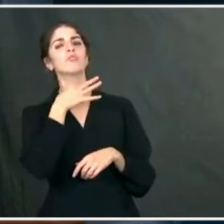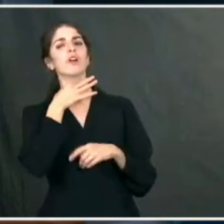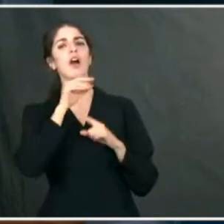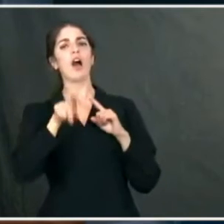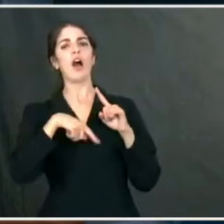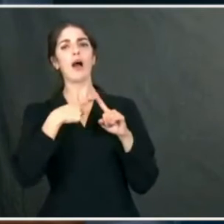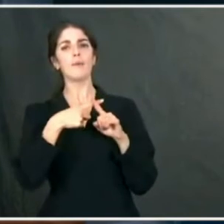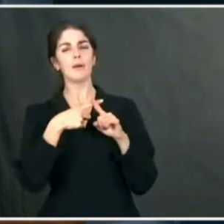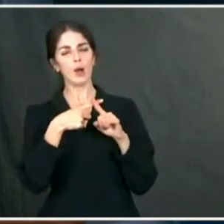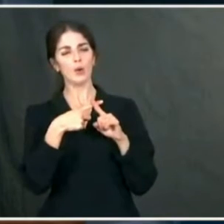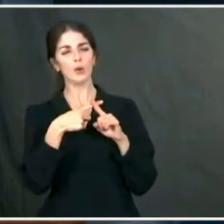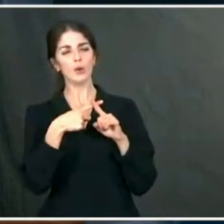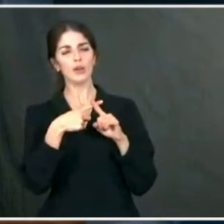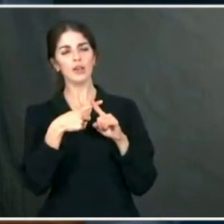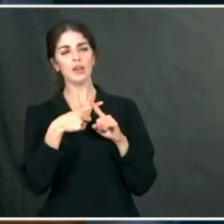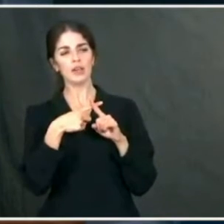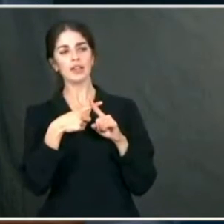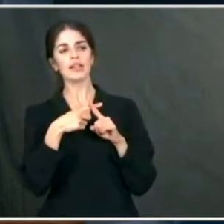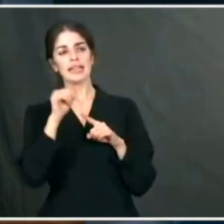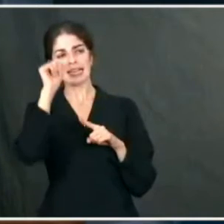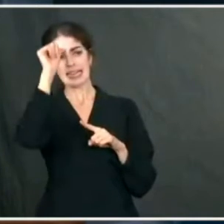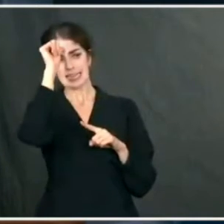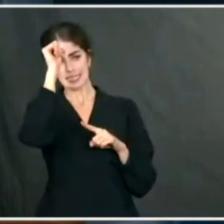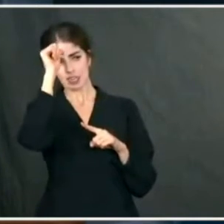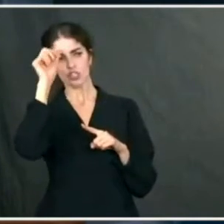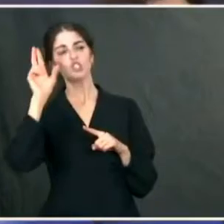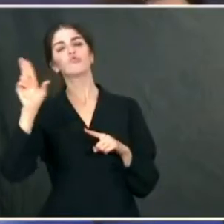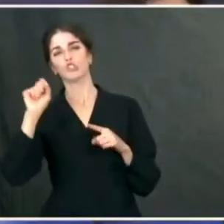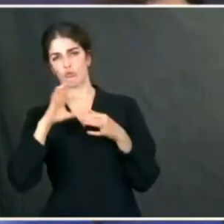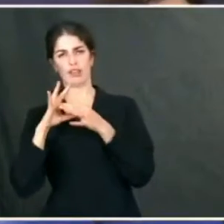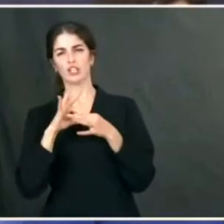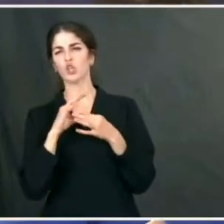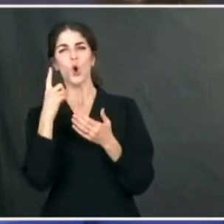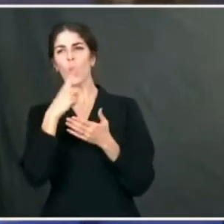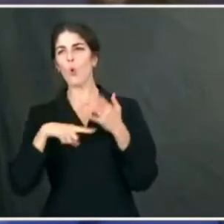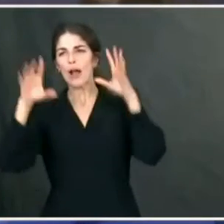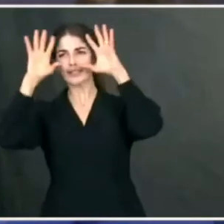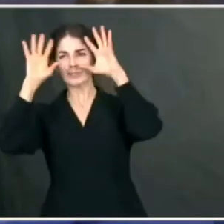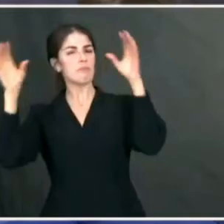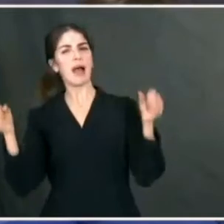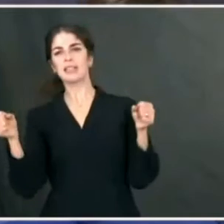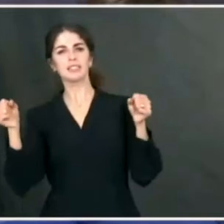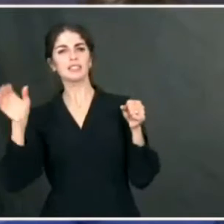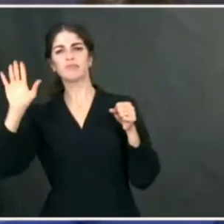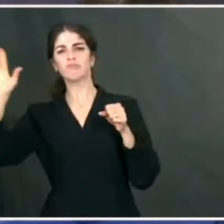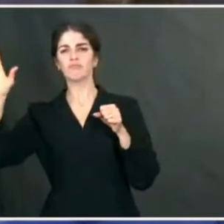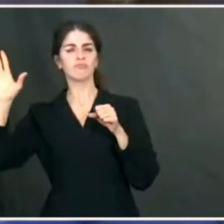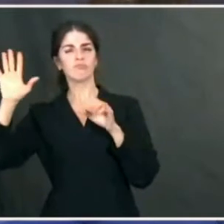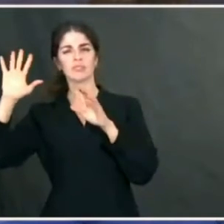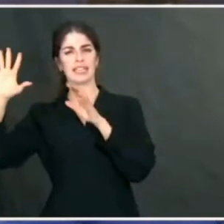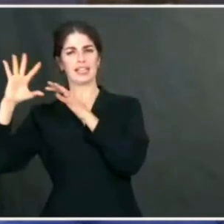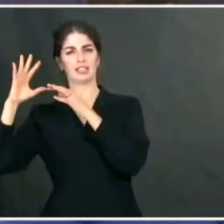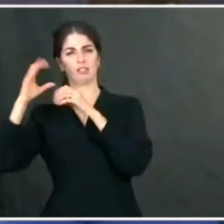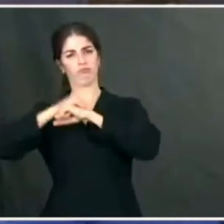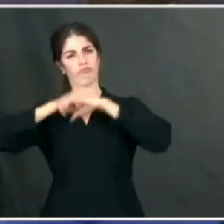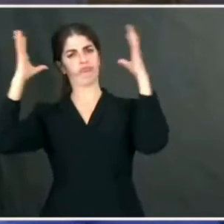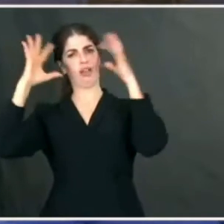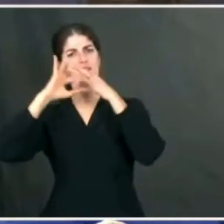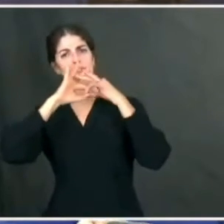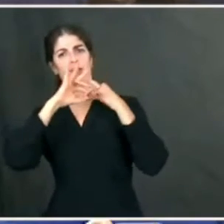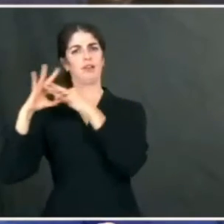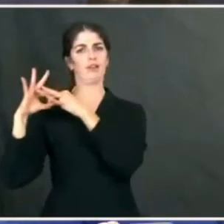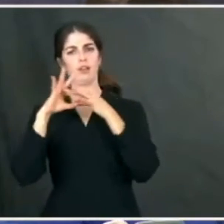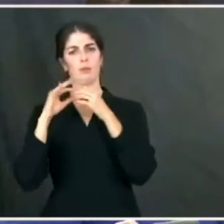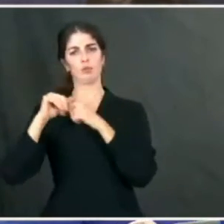India-US relationship. What is President Biden's vision of an India-US relationship, the relationship between the world's oldest and